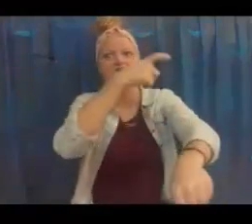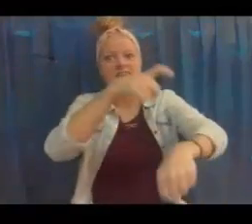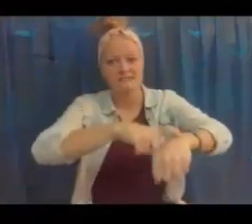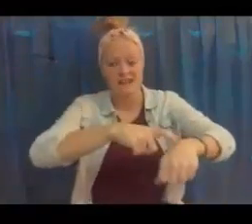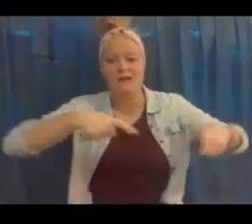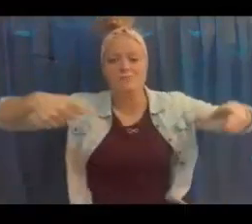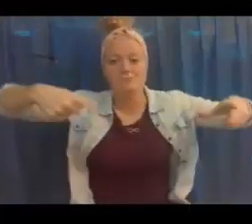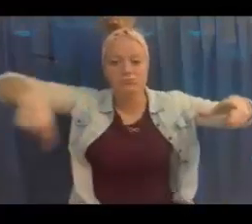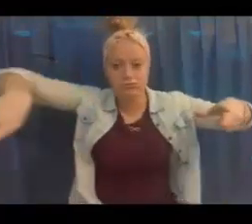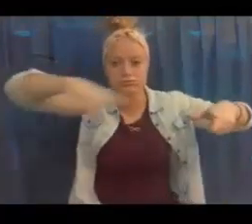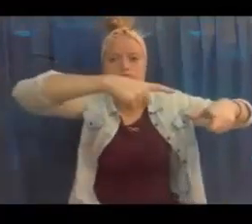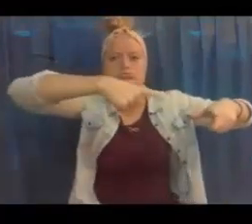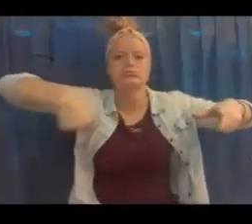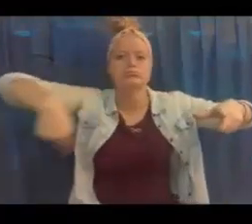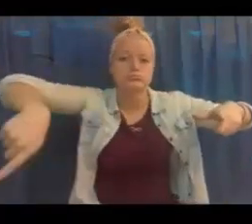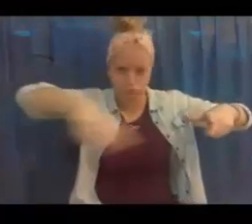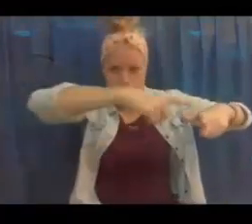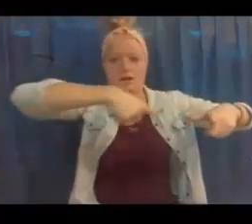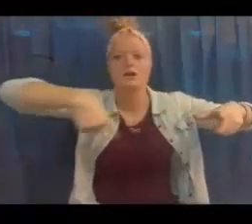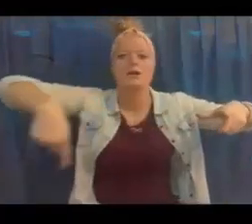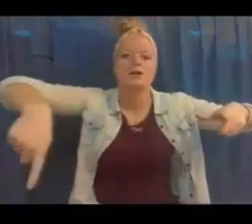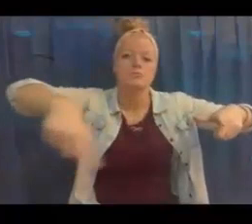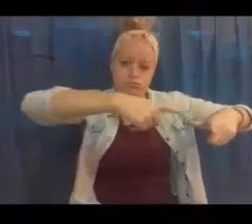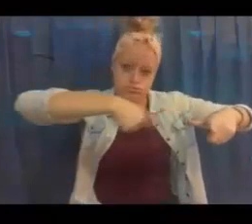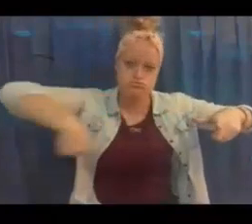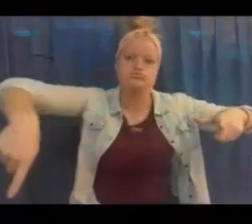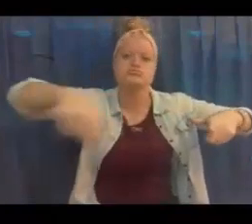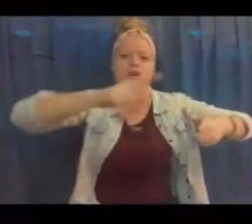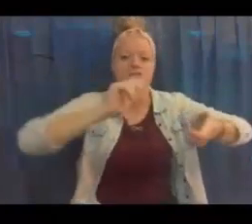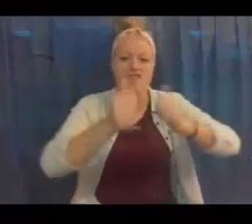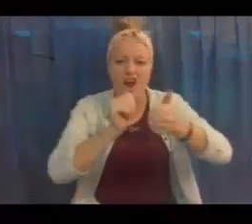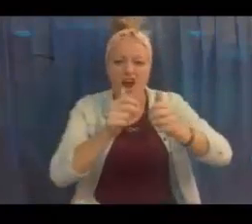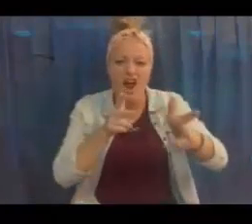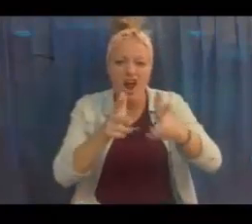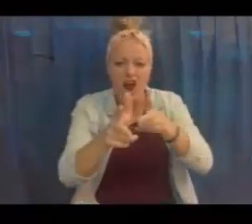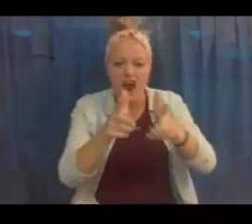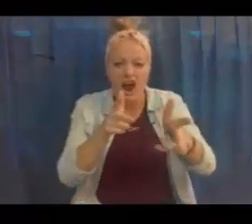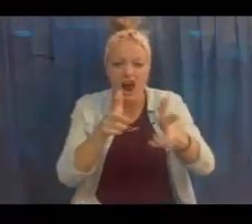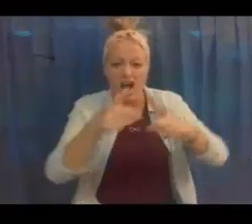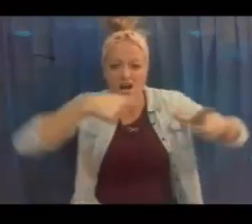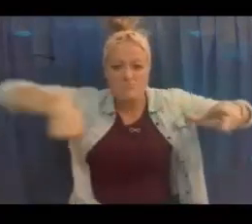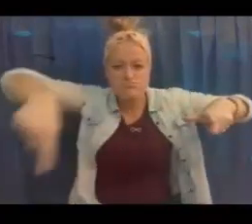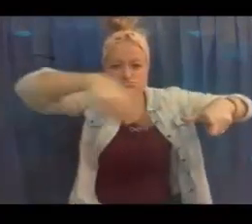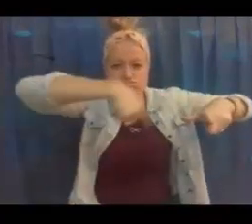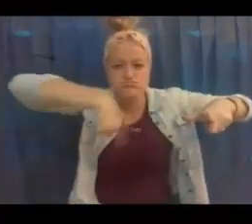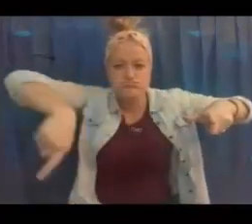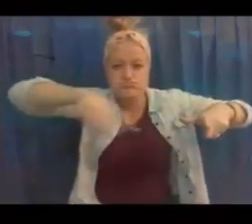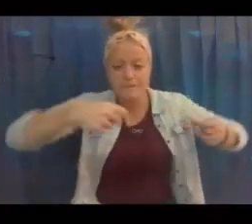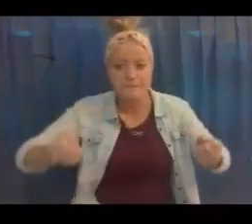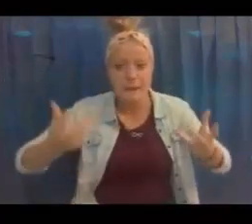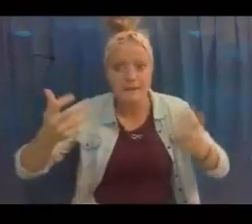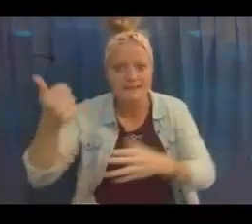Nope. Nope. is a long race. They went around and around and around.